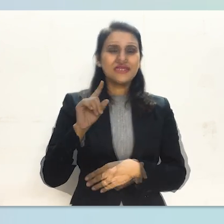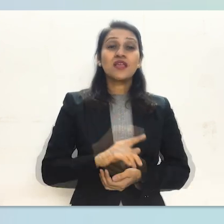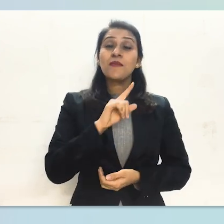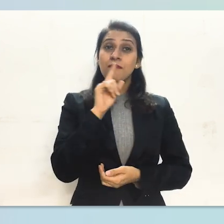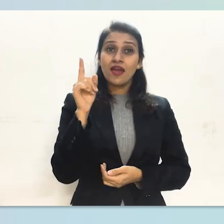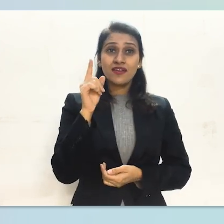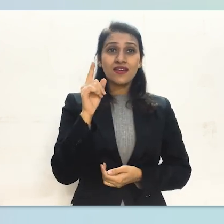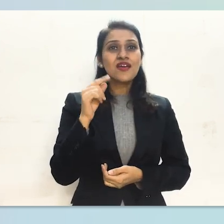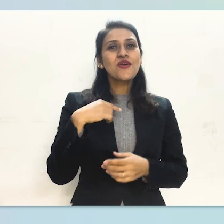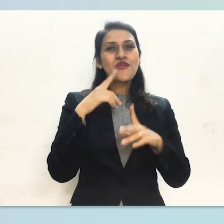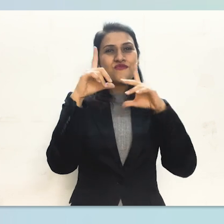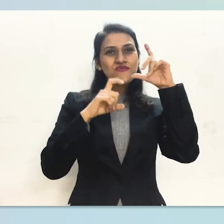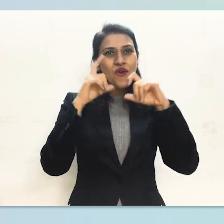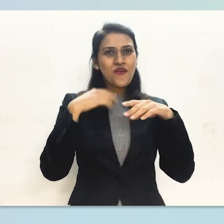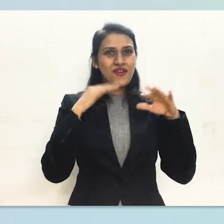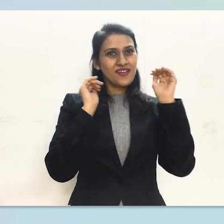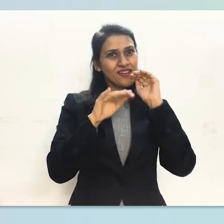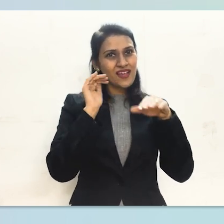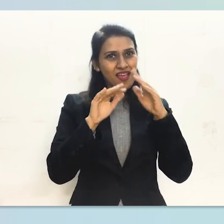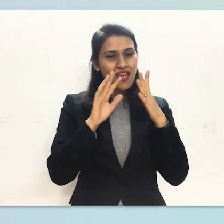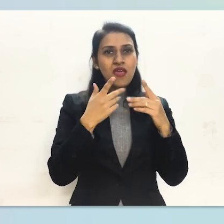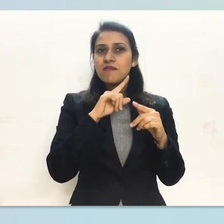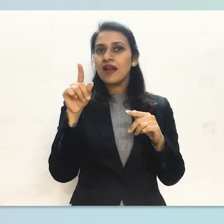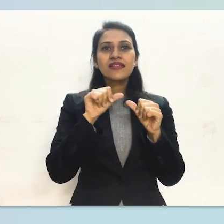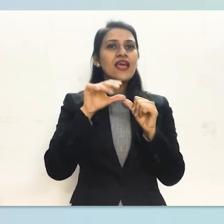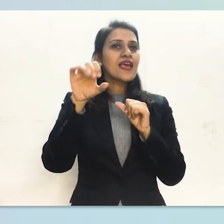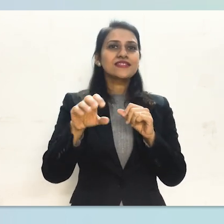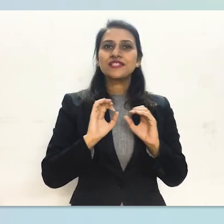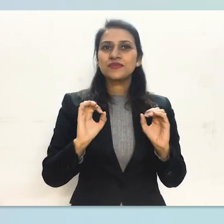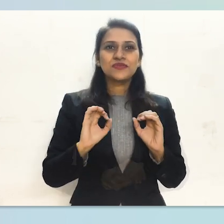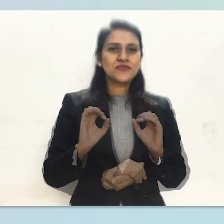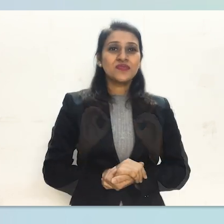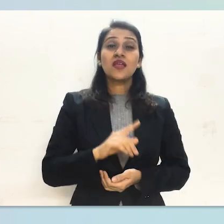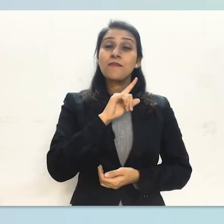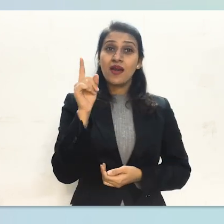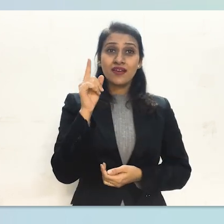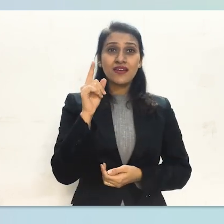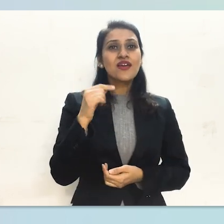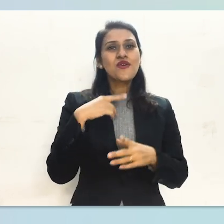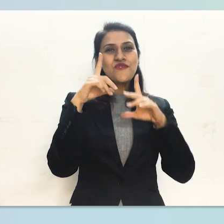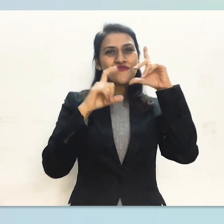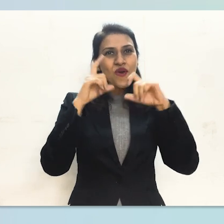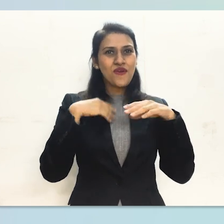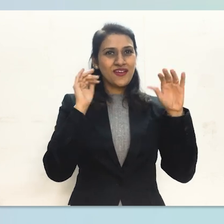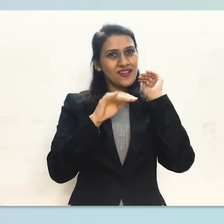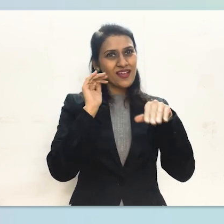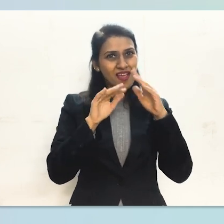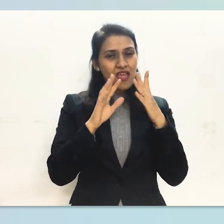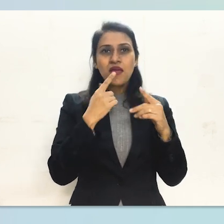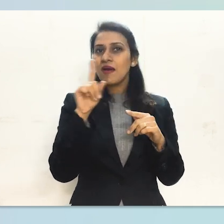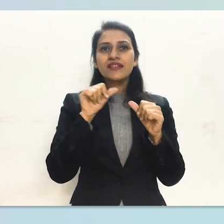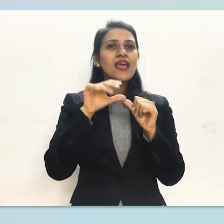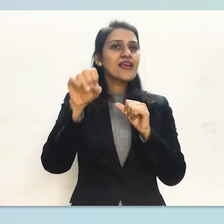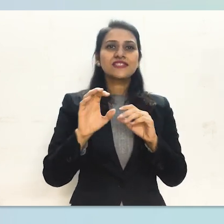sometimes when we post our photos on social media, they are not accessible. This means persons with visual impairment